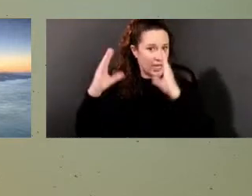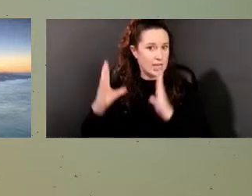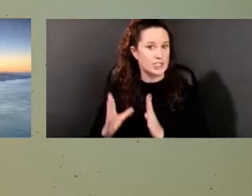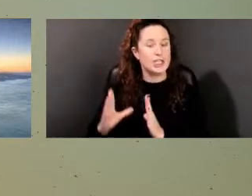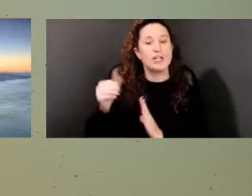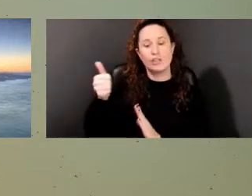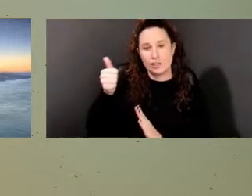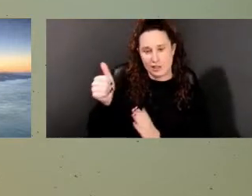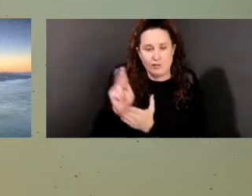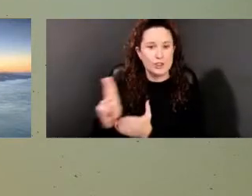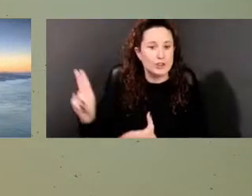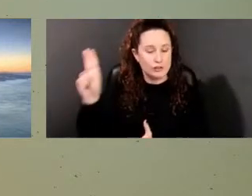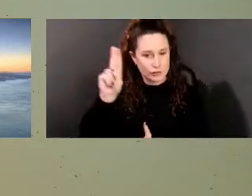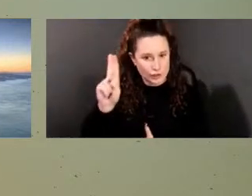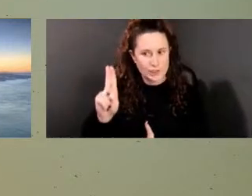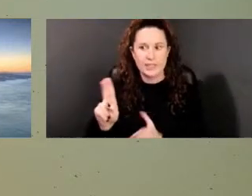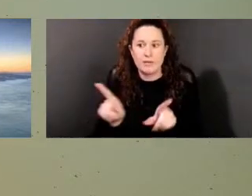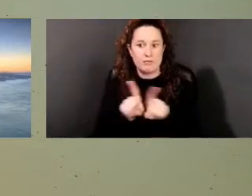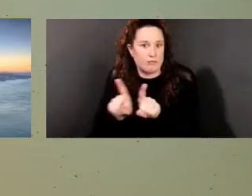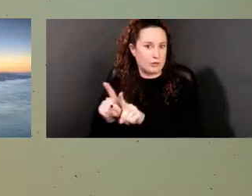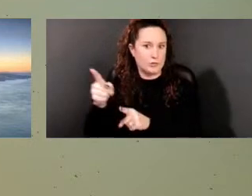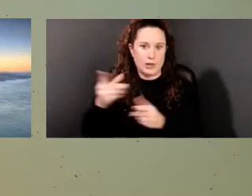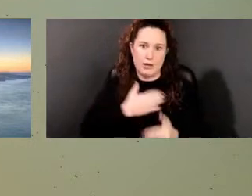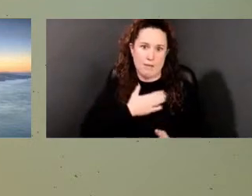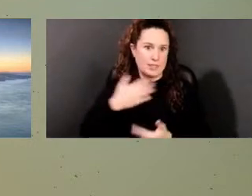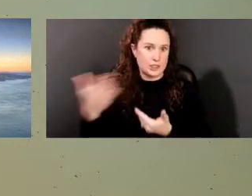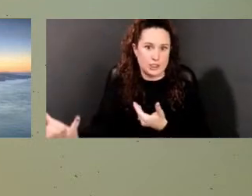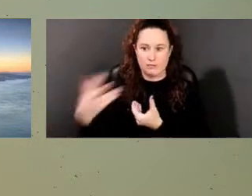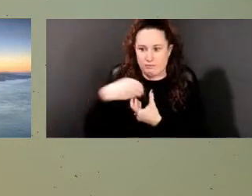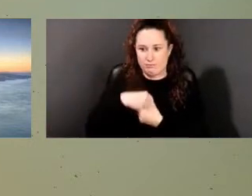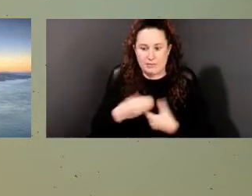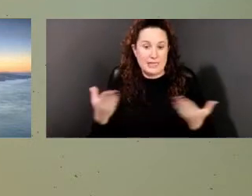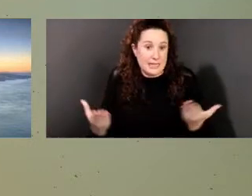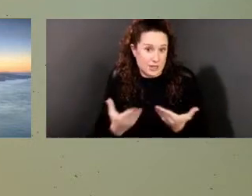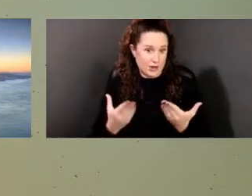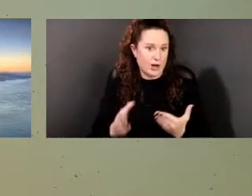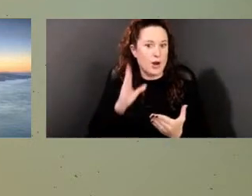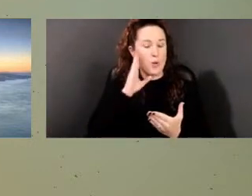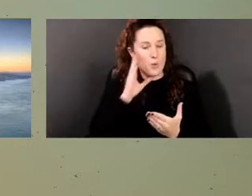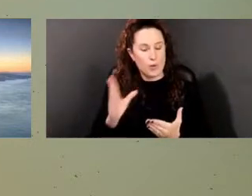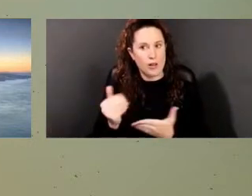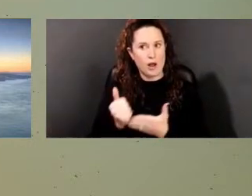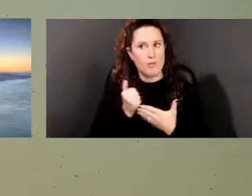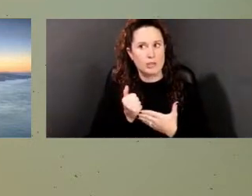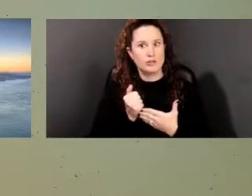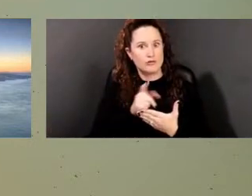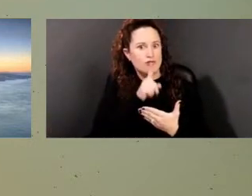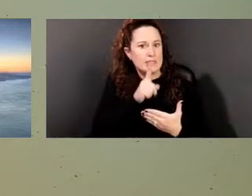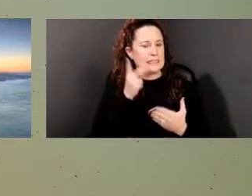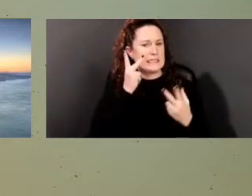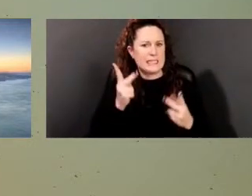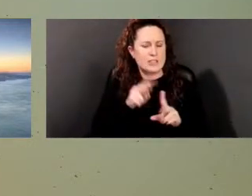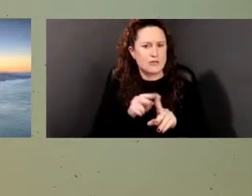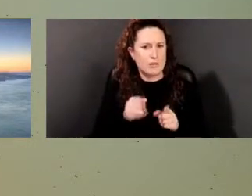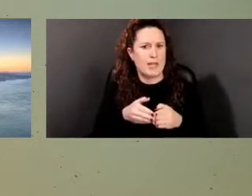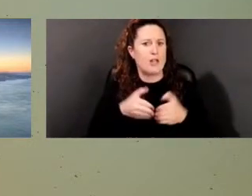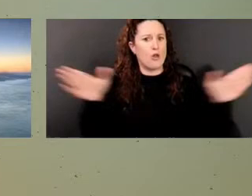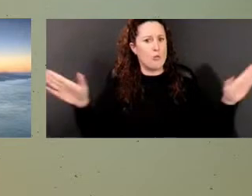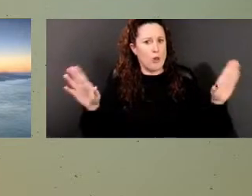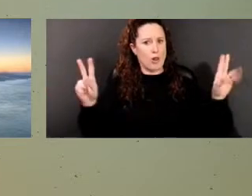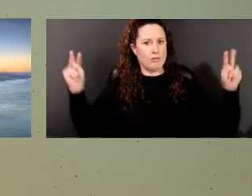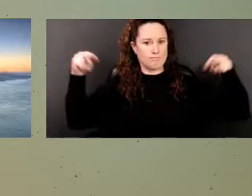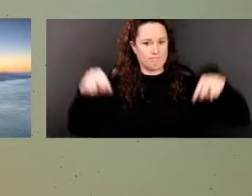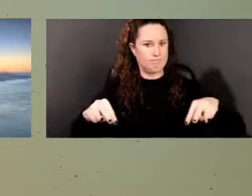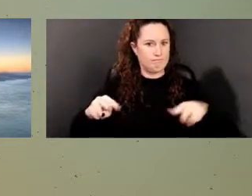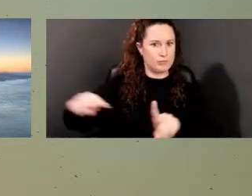put some of this into a larger context, a national context and perspective. And then bring it